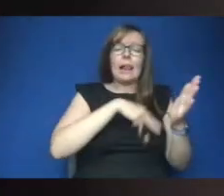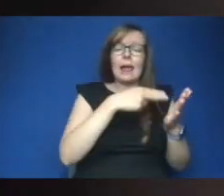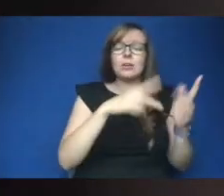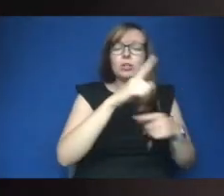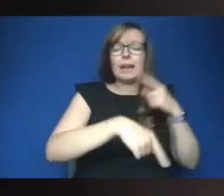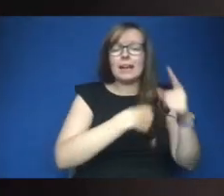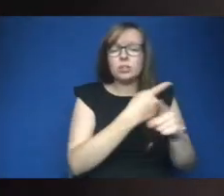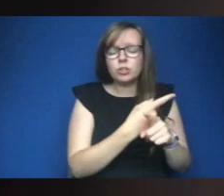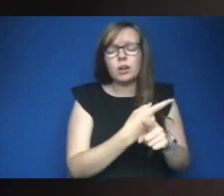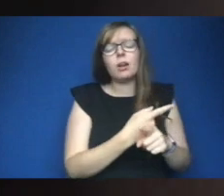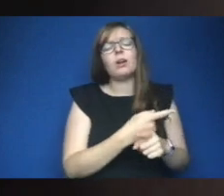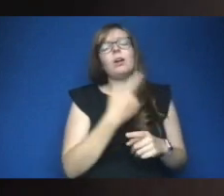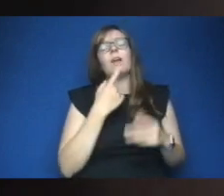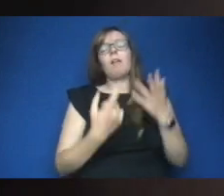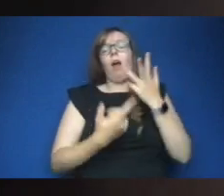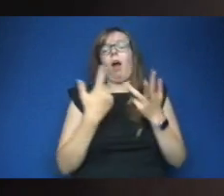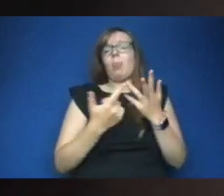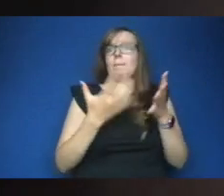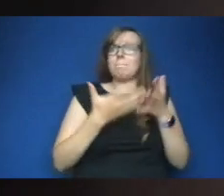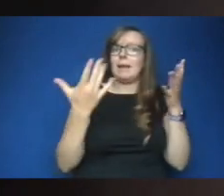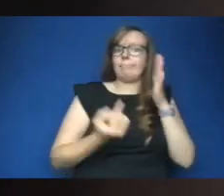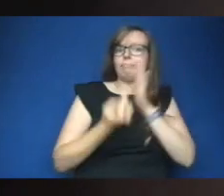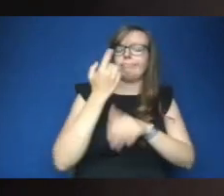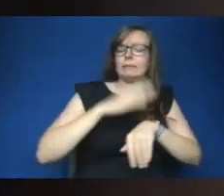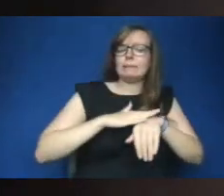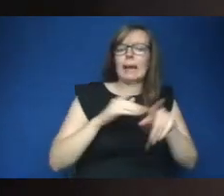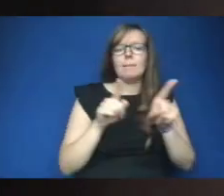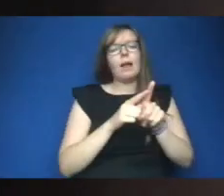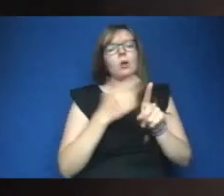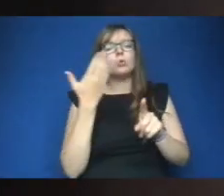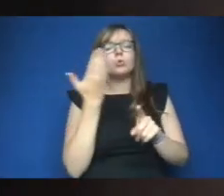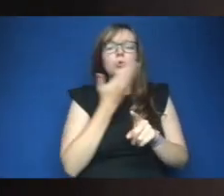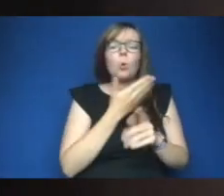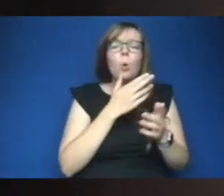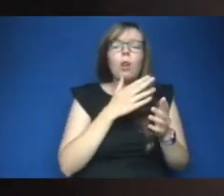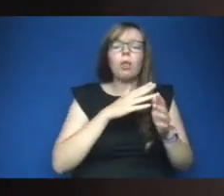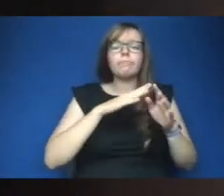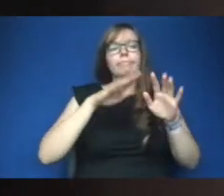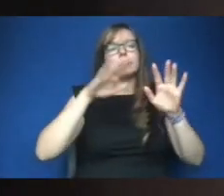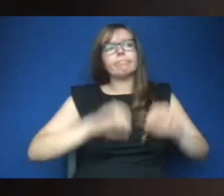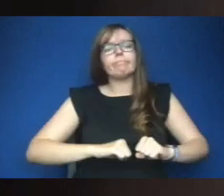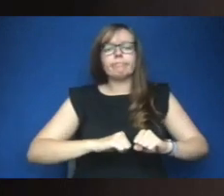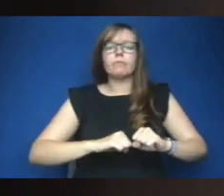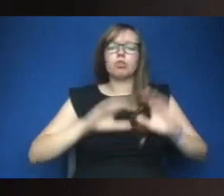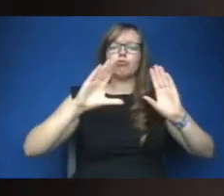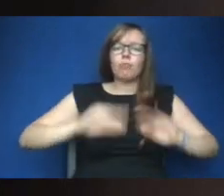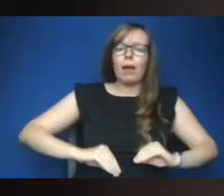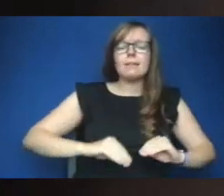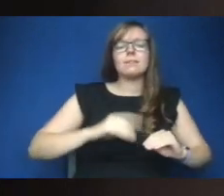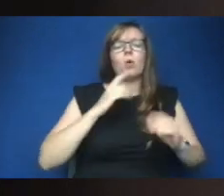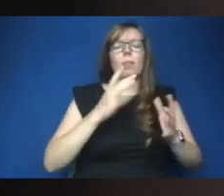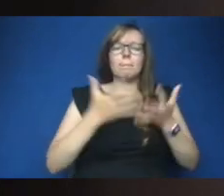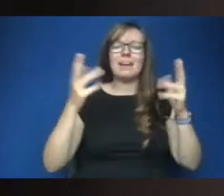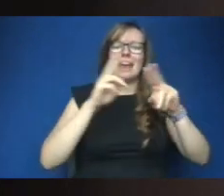next year um and then other big moments like potentially school strikes or the or the cop and all other big international